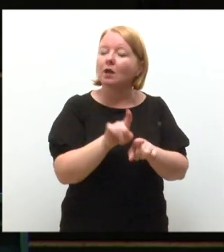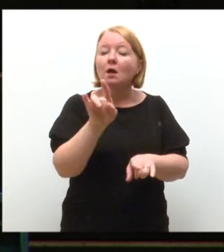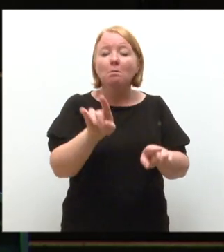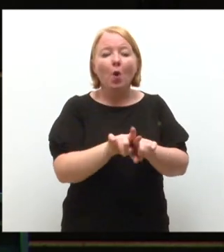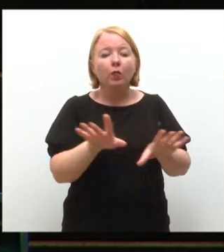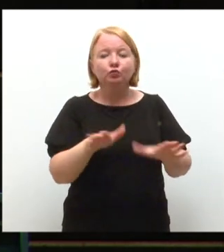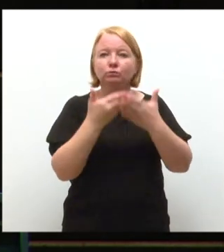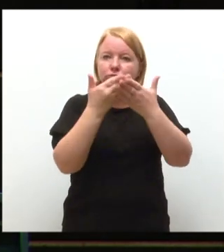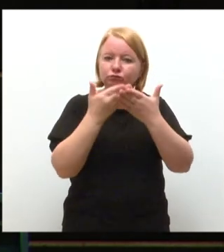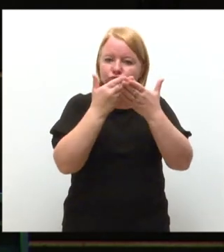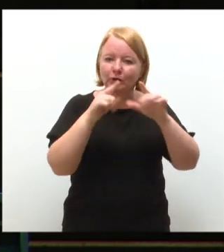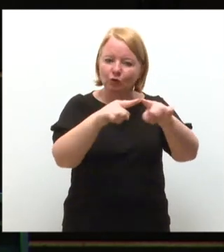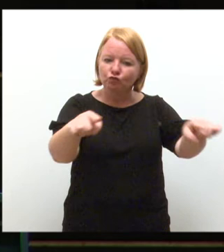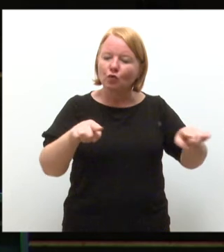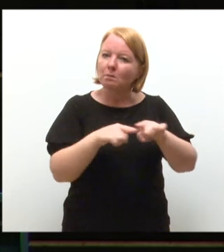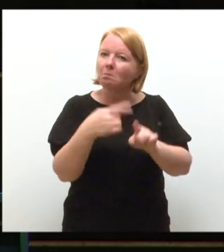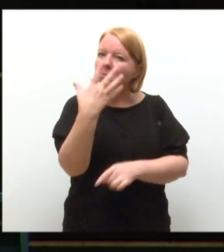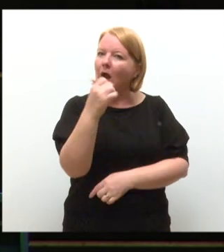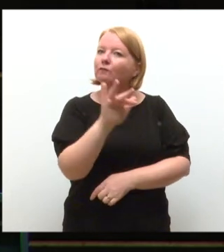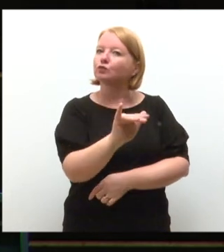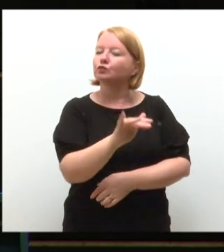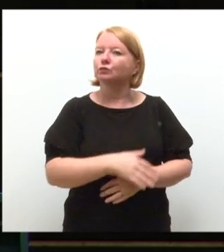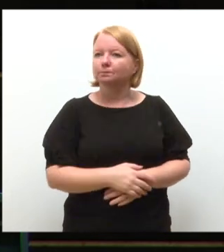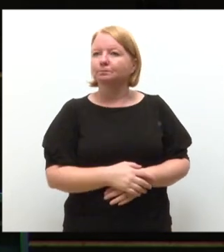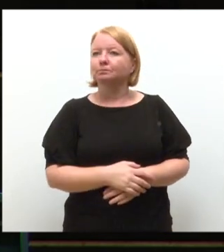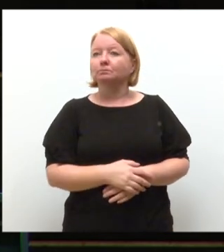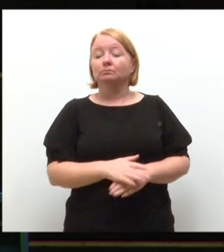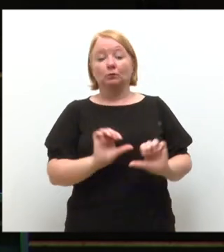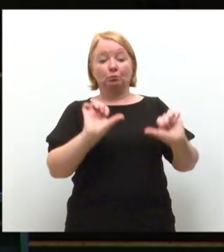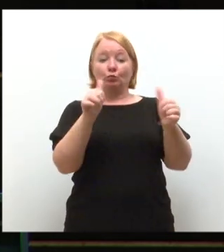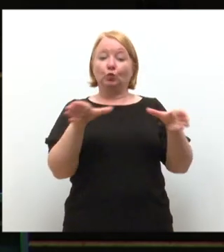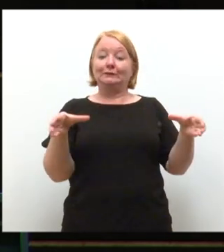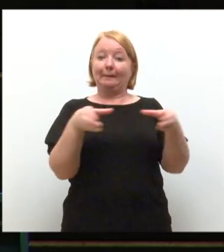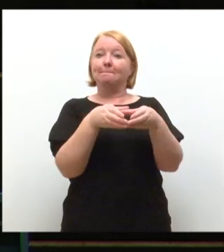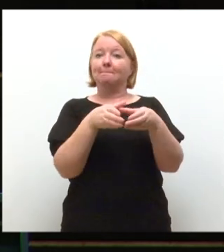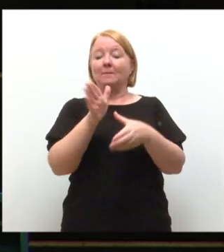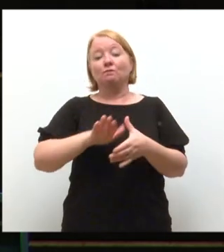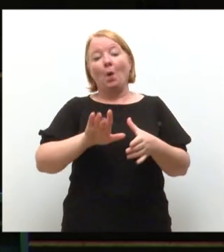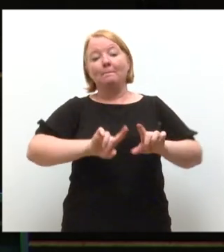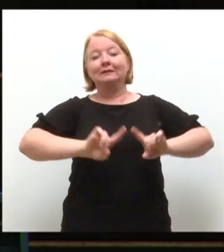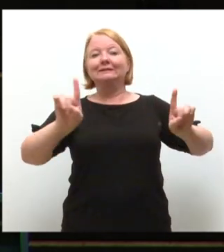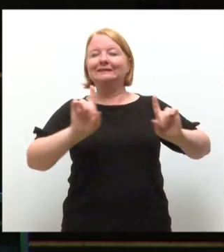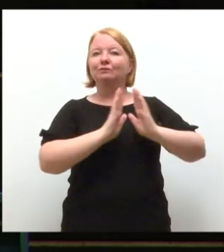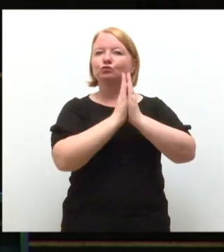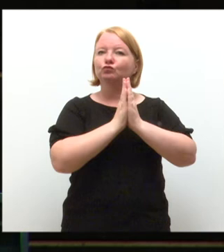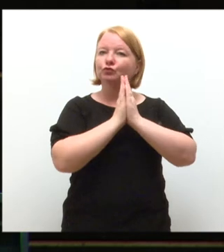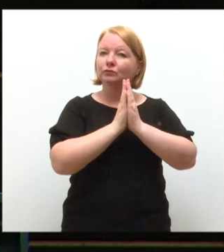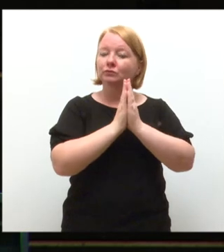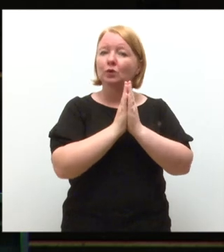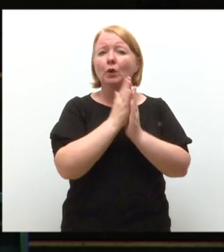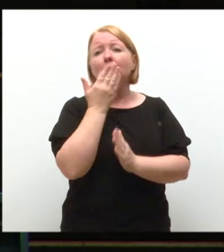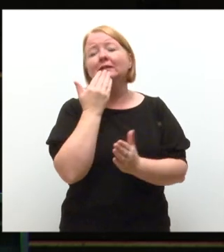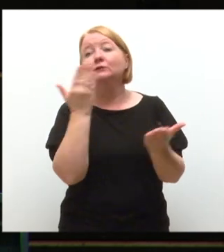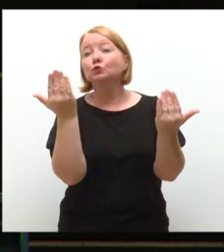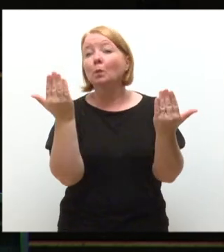Muslim prayer rooms on campus. We have a great team of honorary chaplains from all the different faiths, so please do come